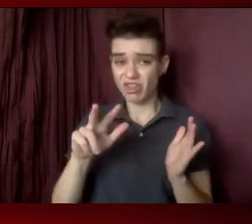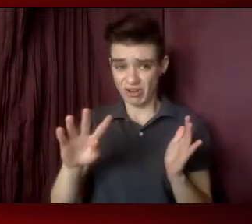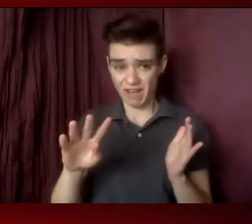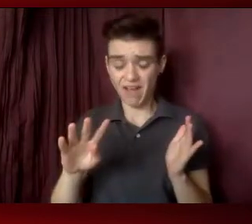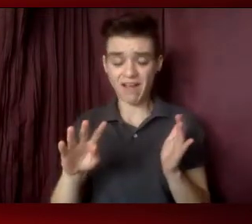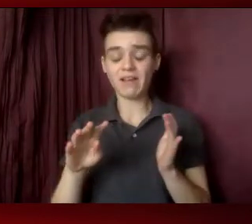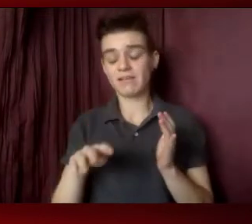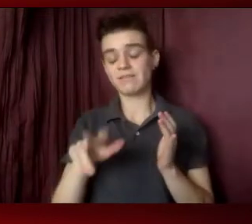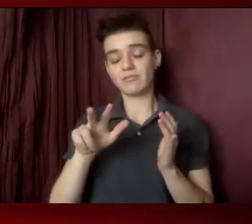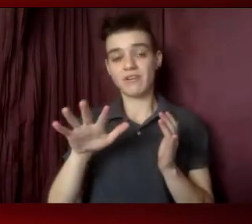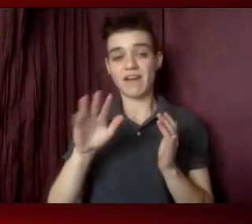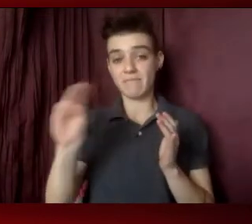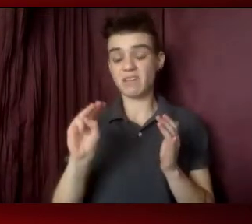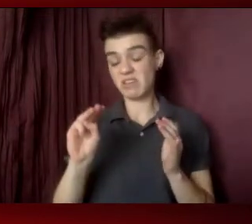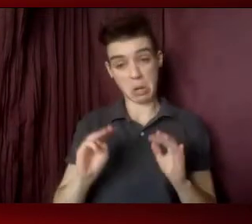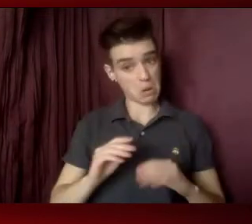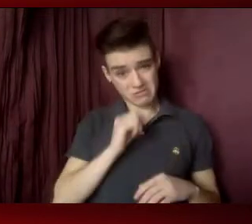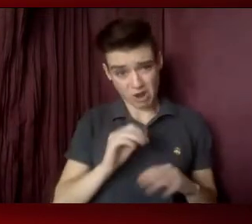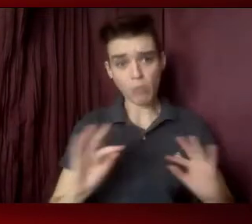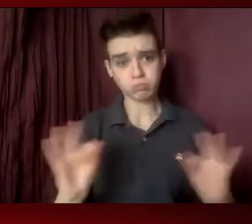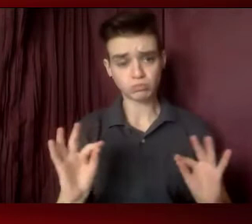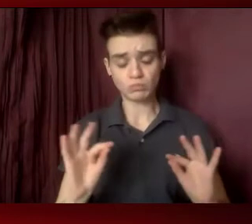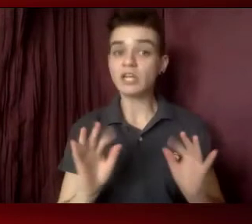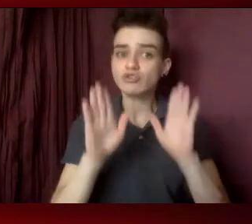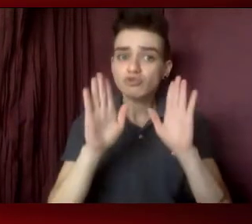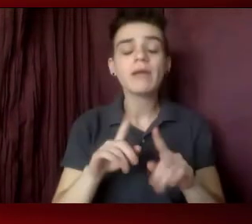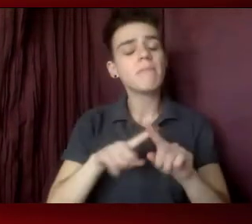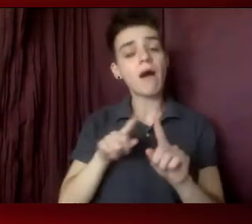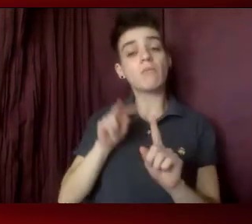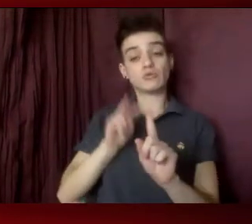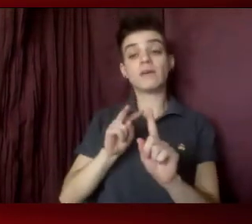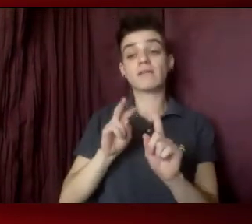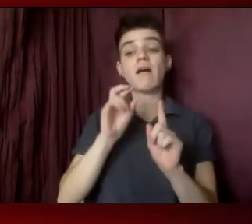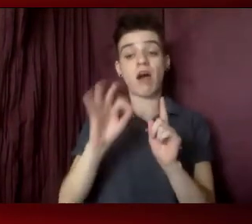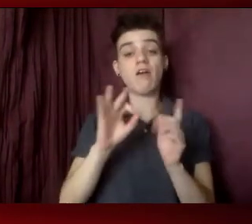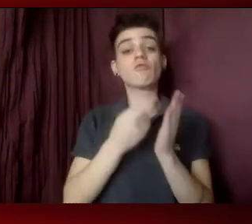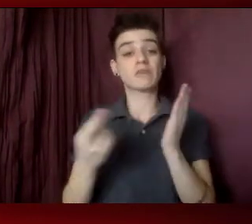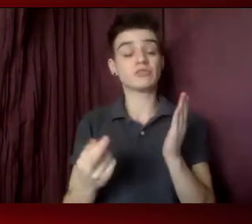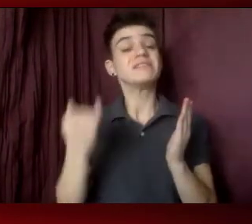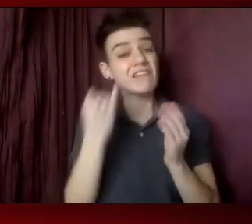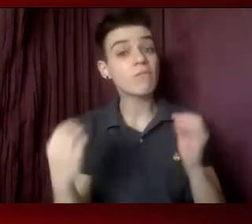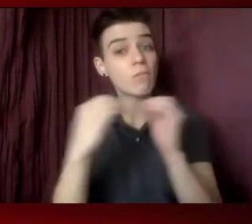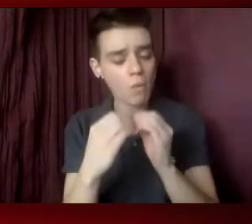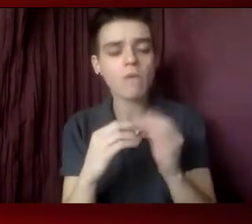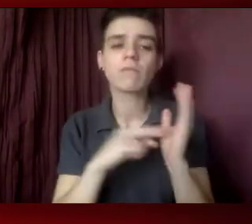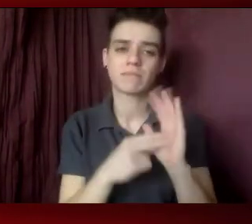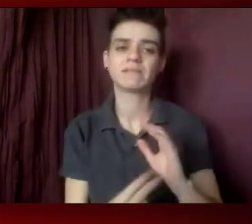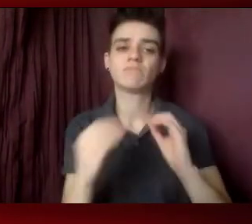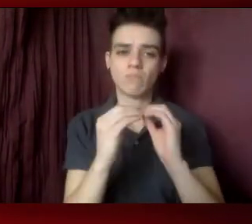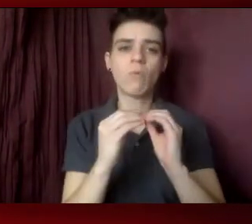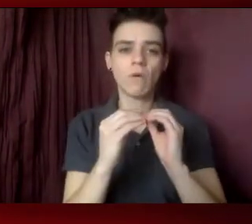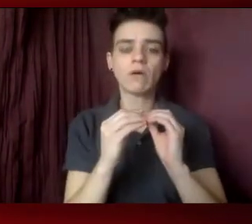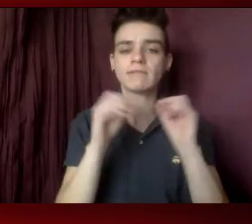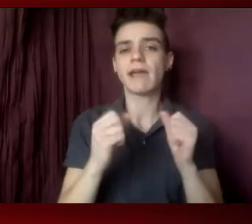a great way to continue the work going forward. But from the perspective of resources, the more resources we have, the more likely we're able to